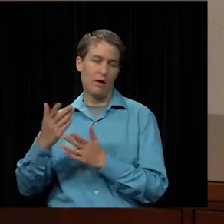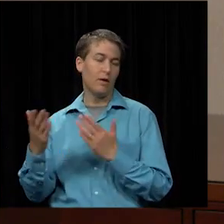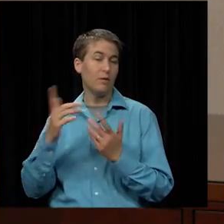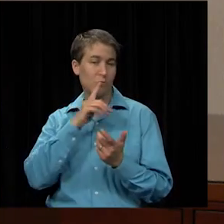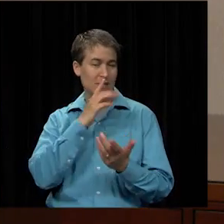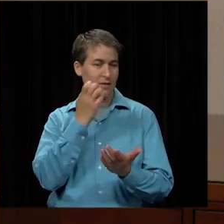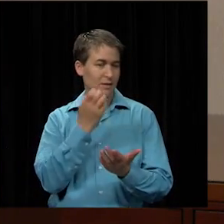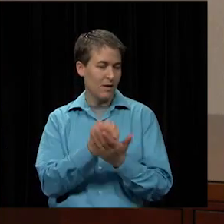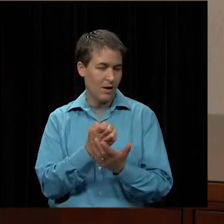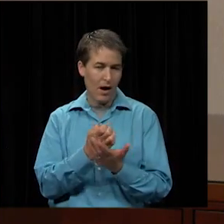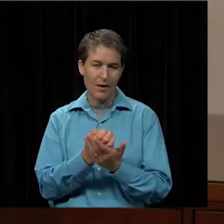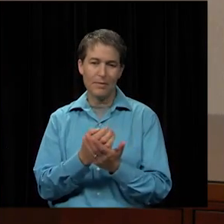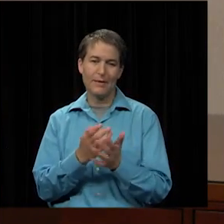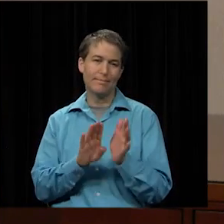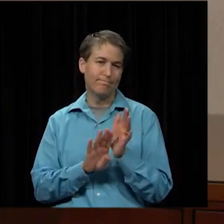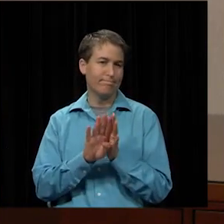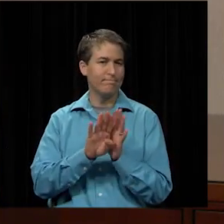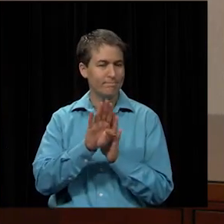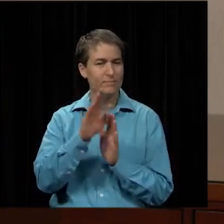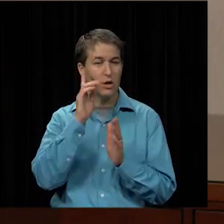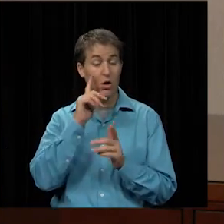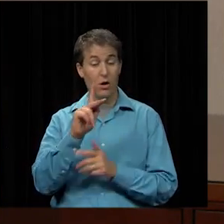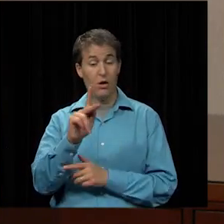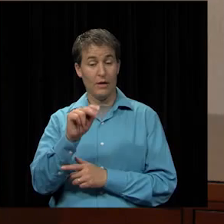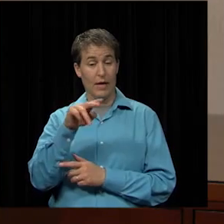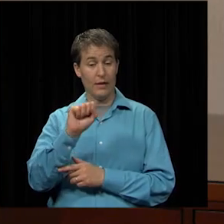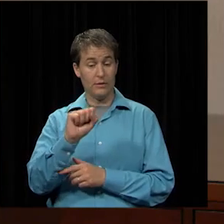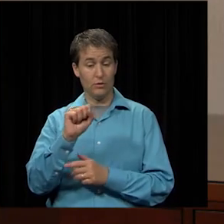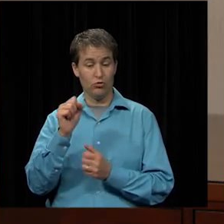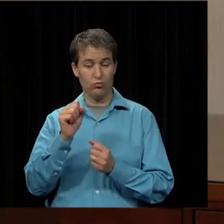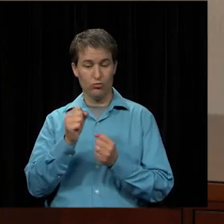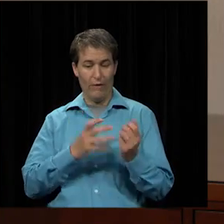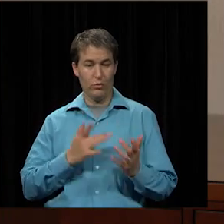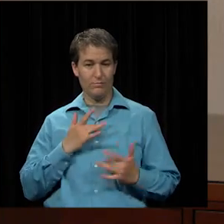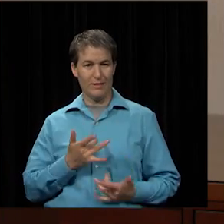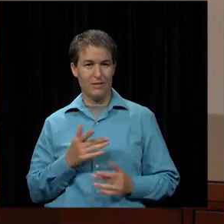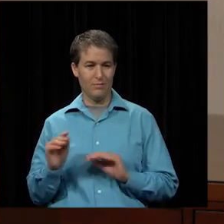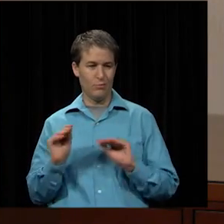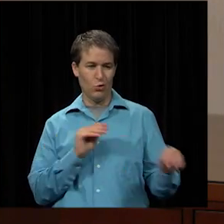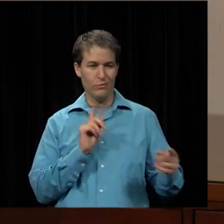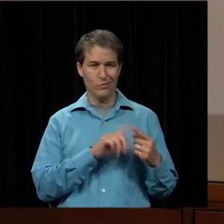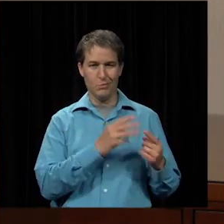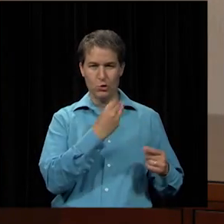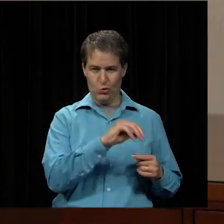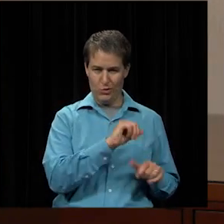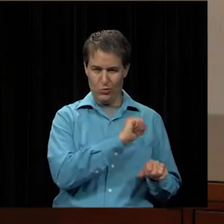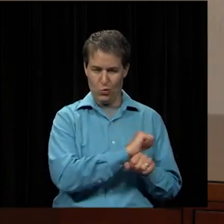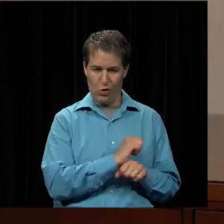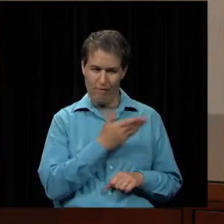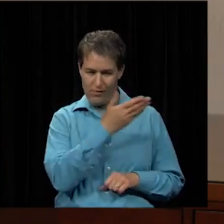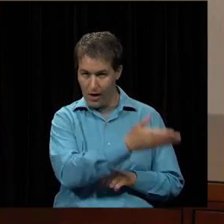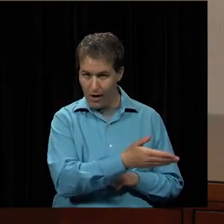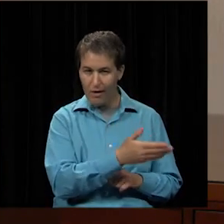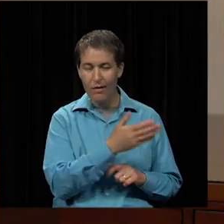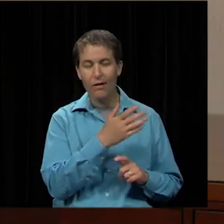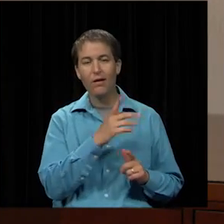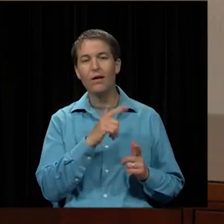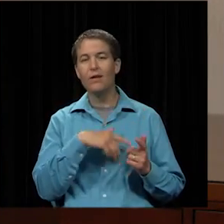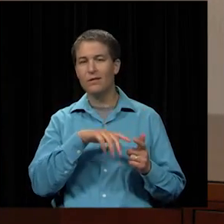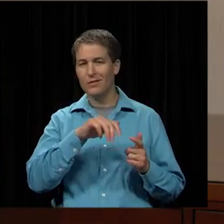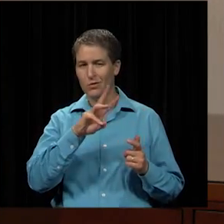drivers are losing kansas drivers to missouri and other warehouses and other types of labor so